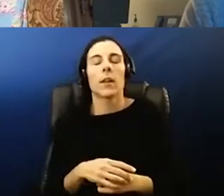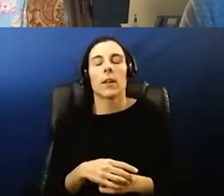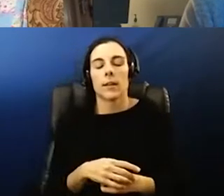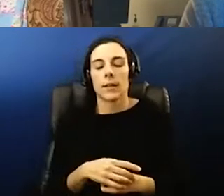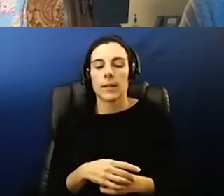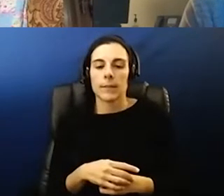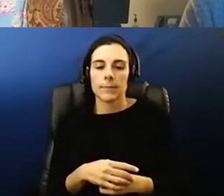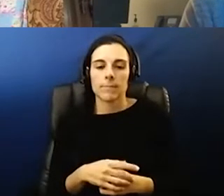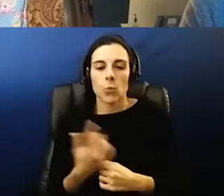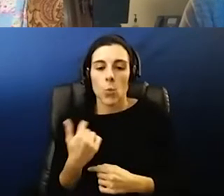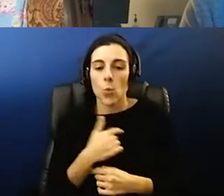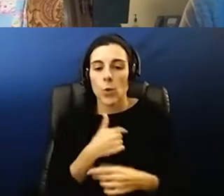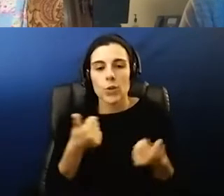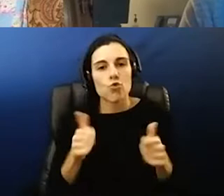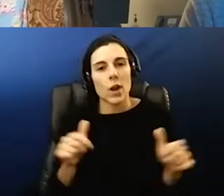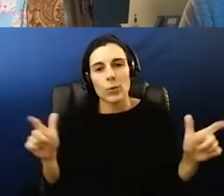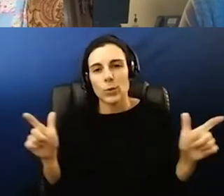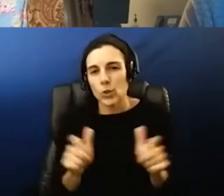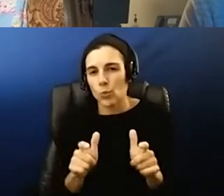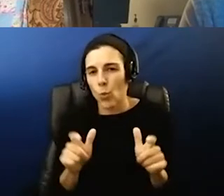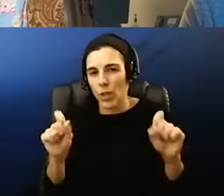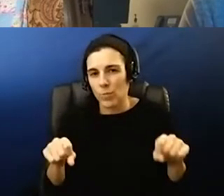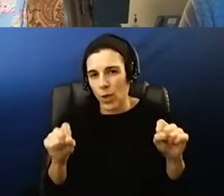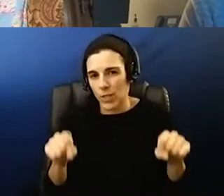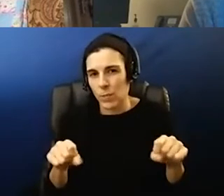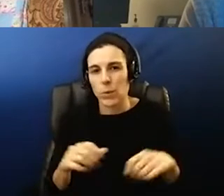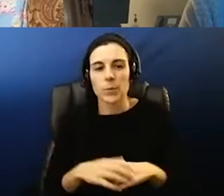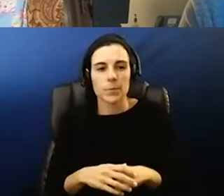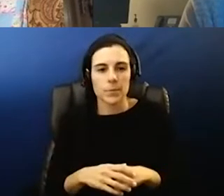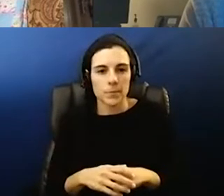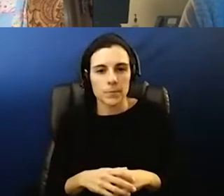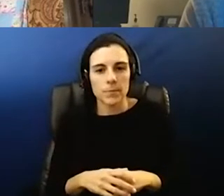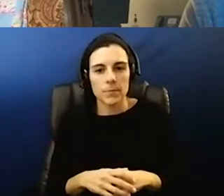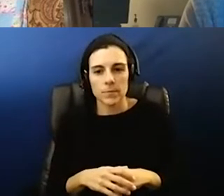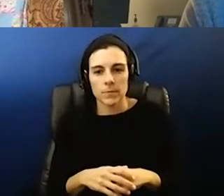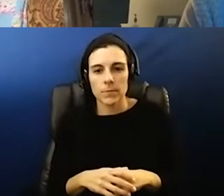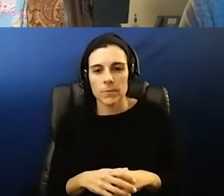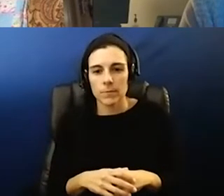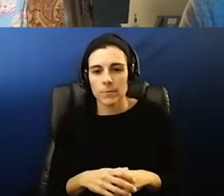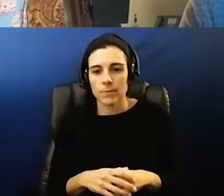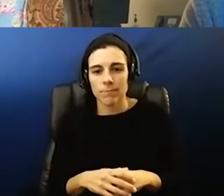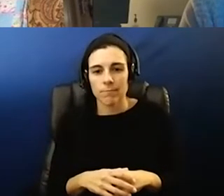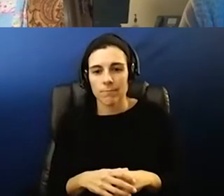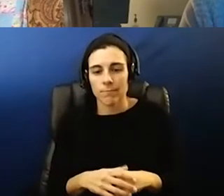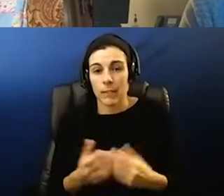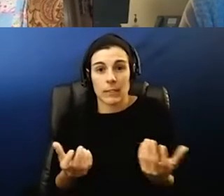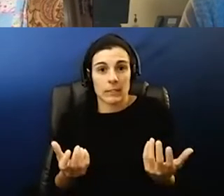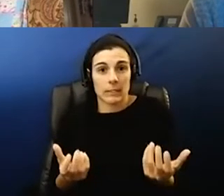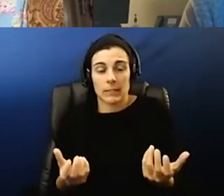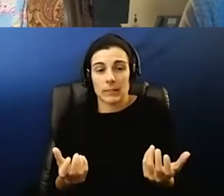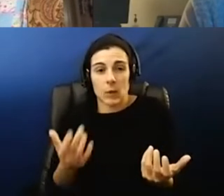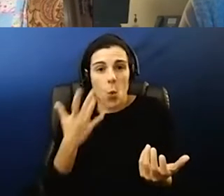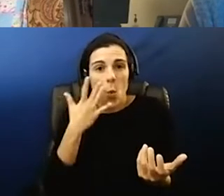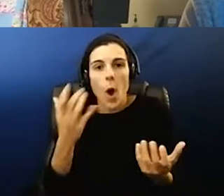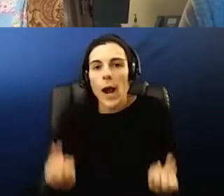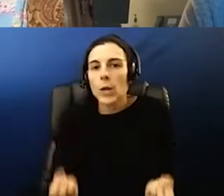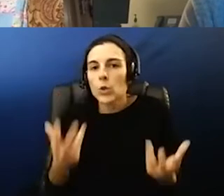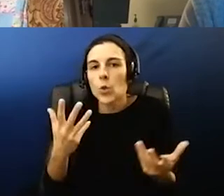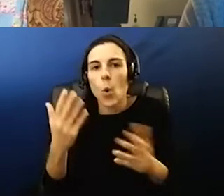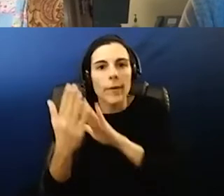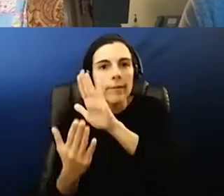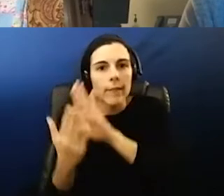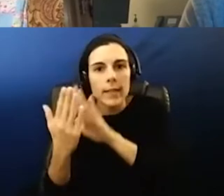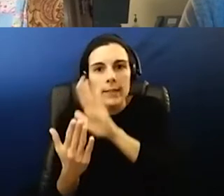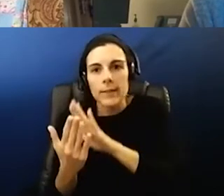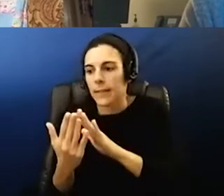we keep them as small as we can and knowing that uh you know because we'll go back to that same question earlier how many why are so many face-to-face kids in one